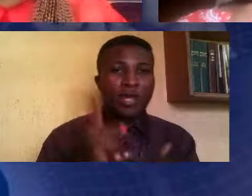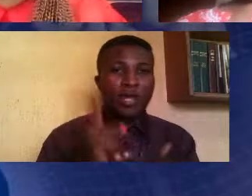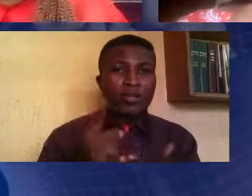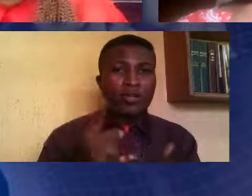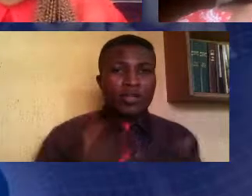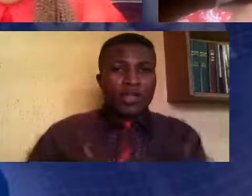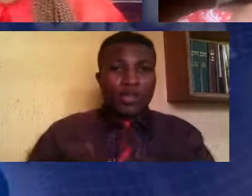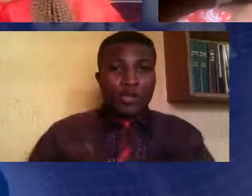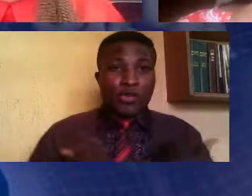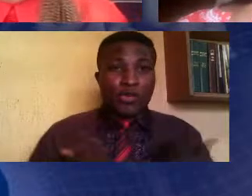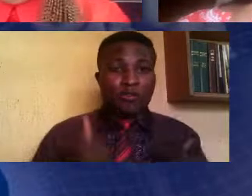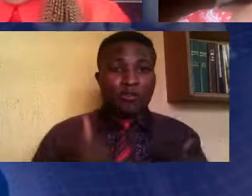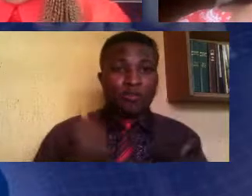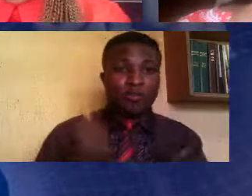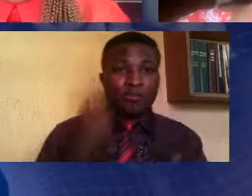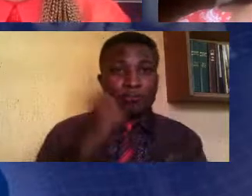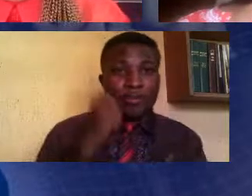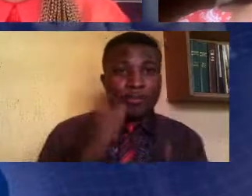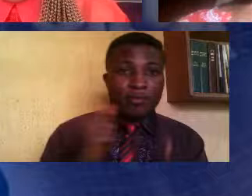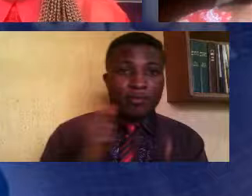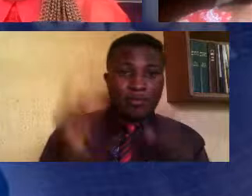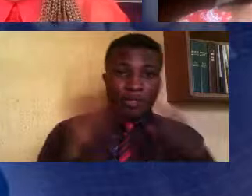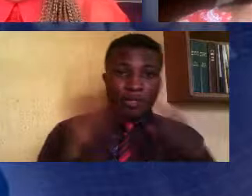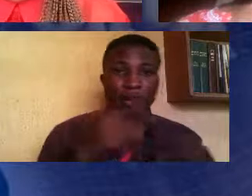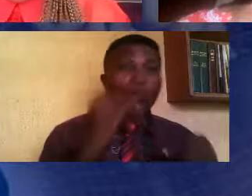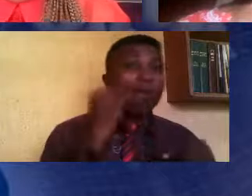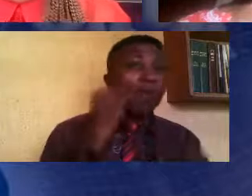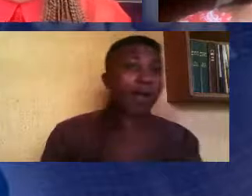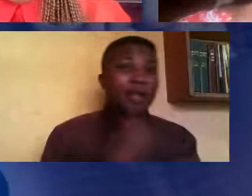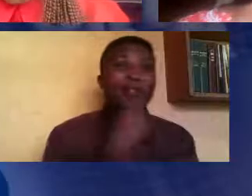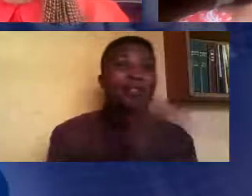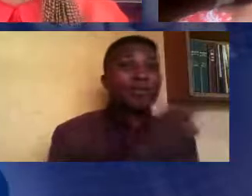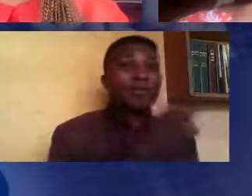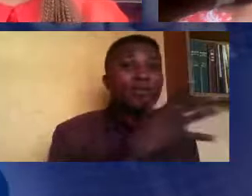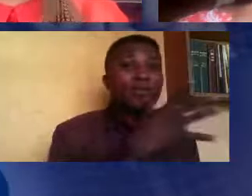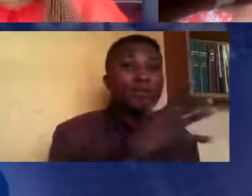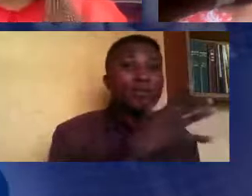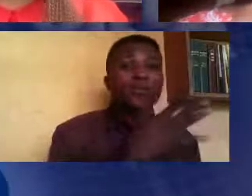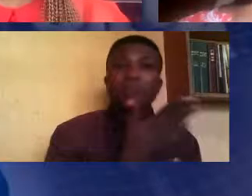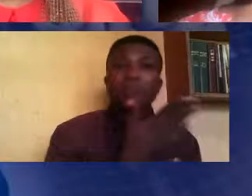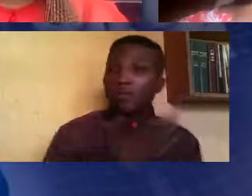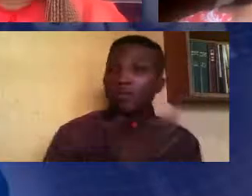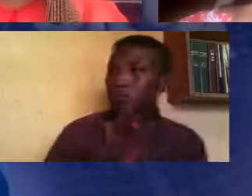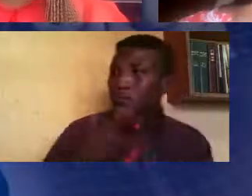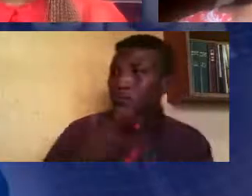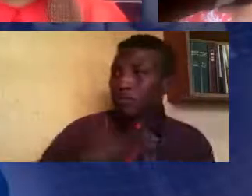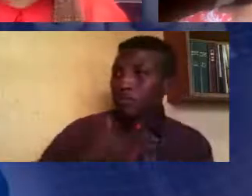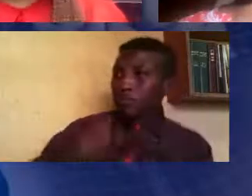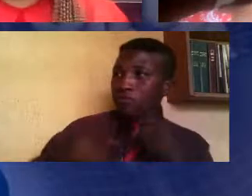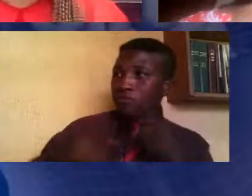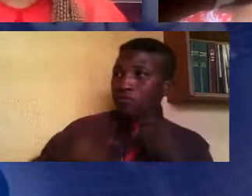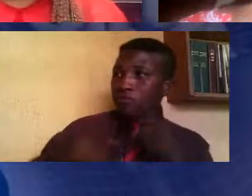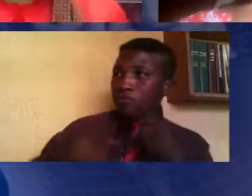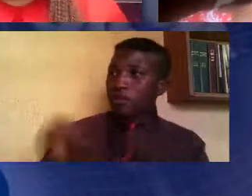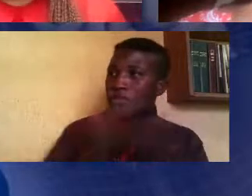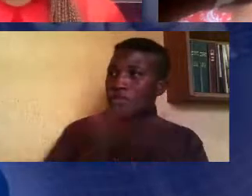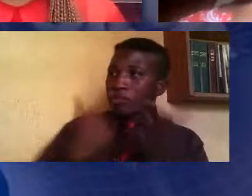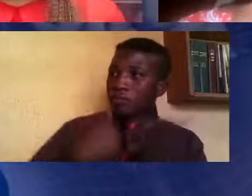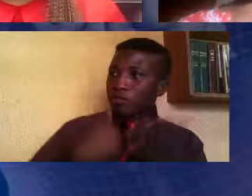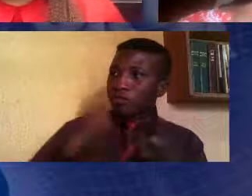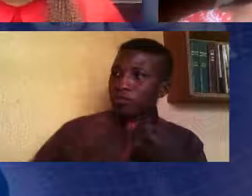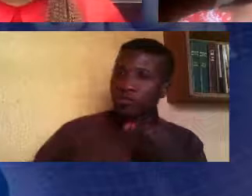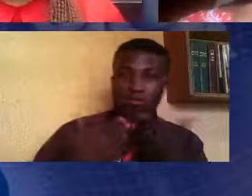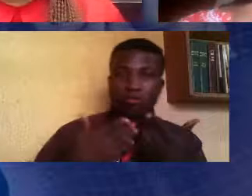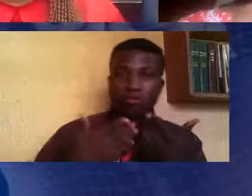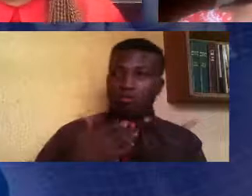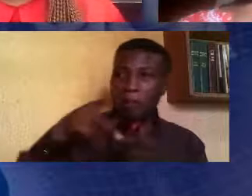down my pants and I said no. And the mom was like, why? She said because she told me it was wrong. Maybe he didn't know it was wrong. I said